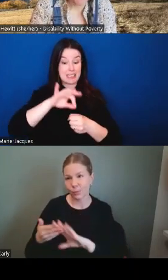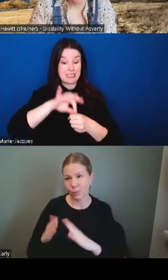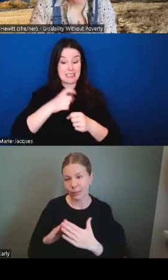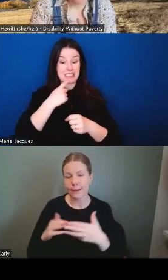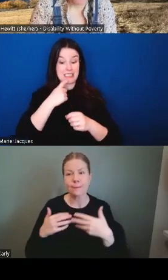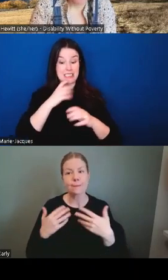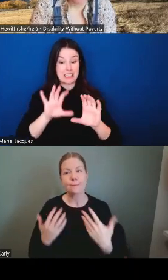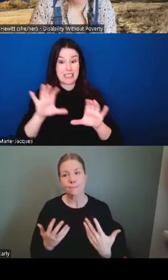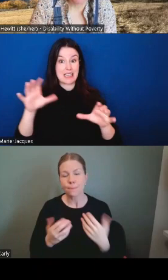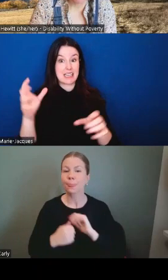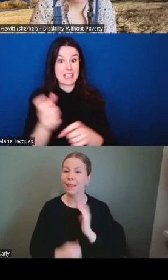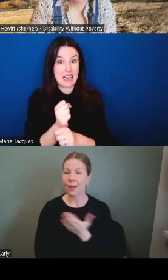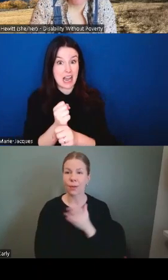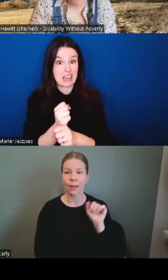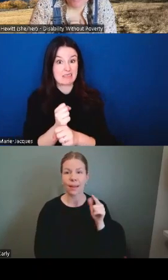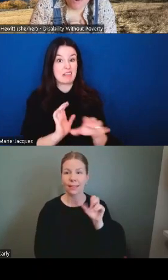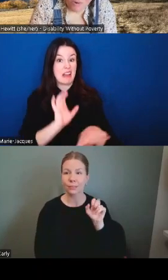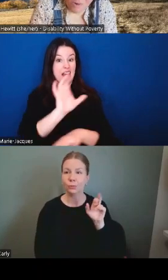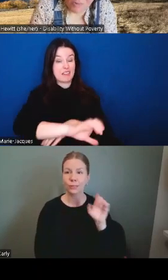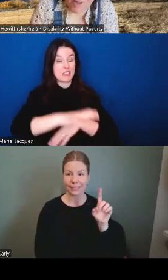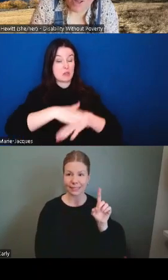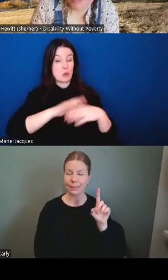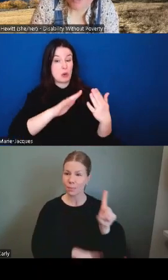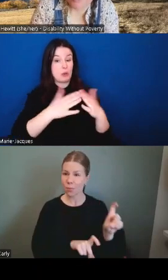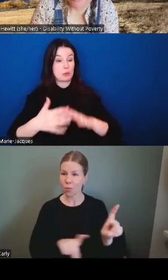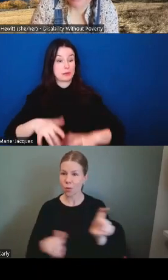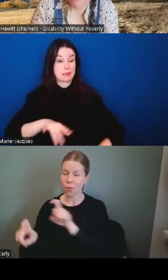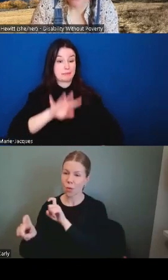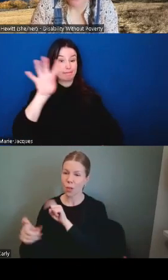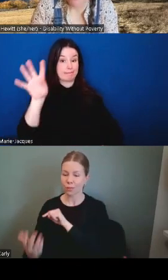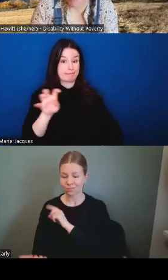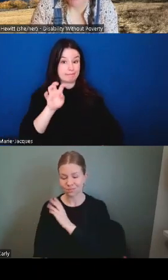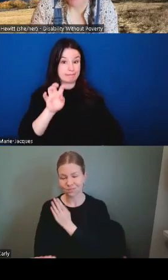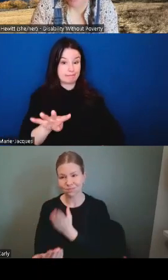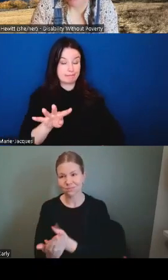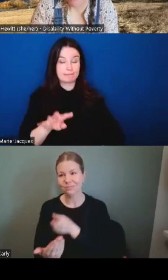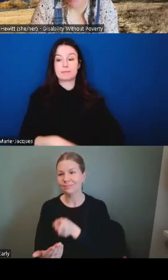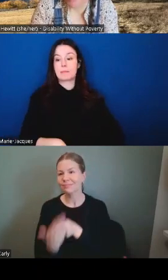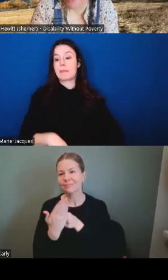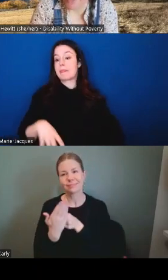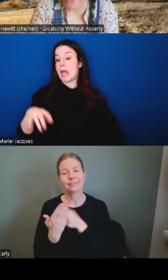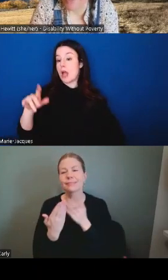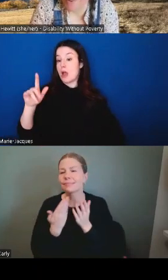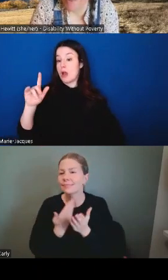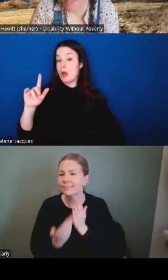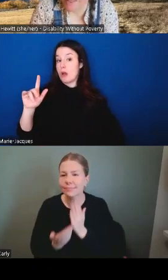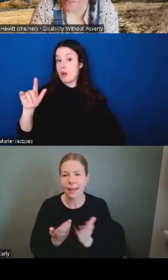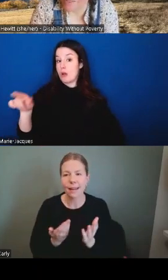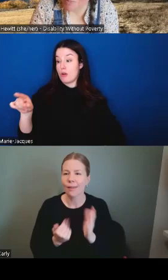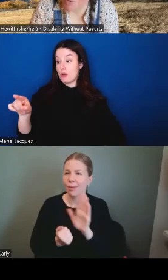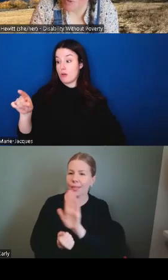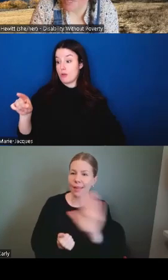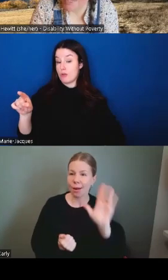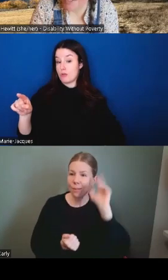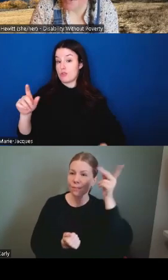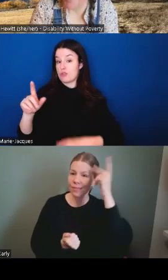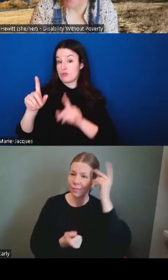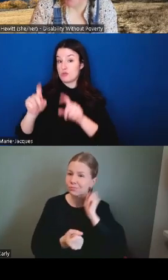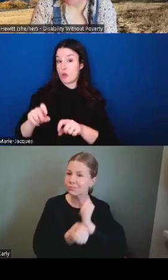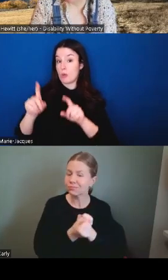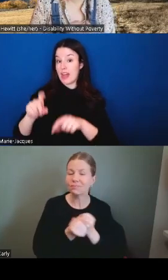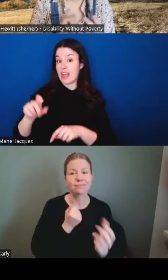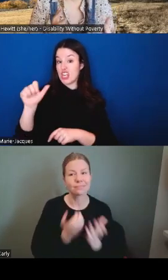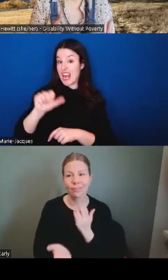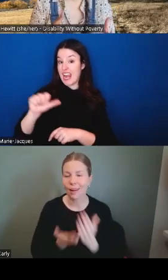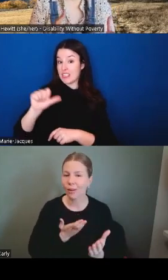that voters from all parties were right up there to make that 91 percent that support it